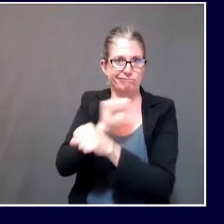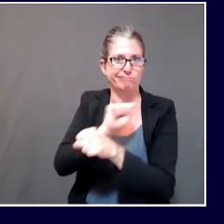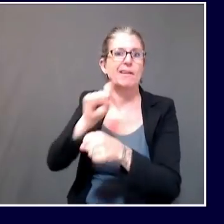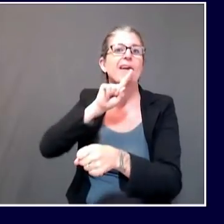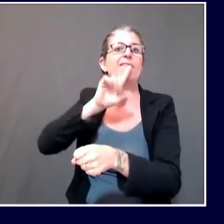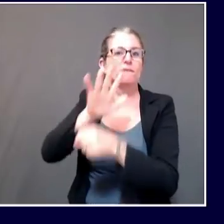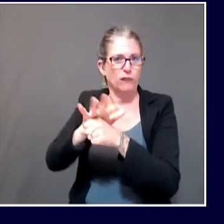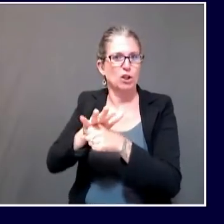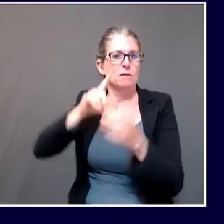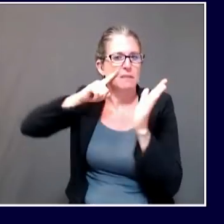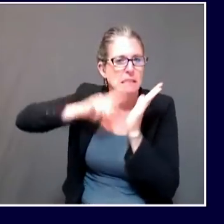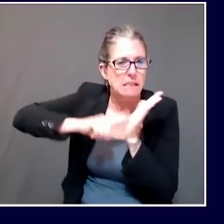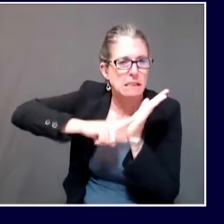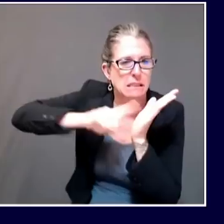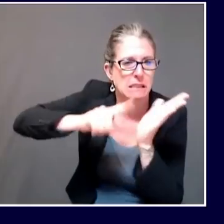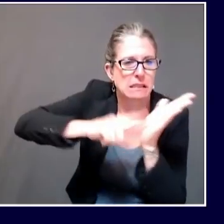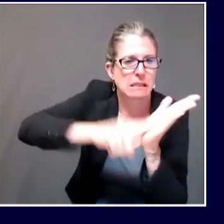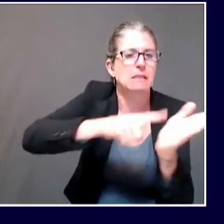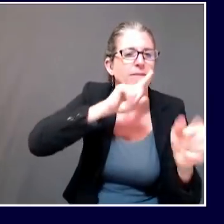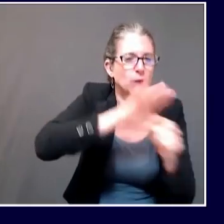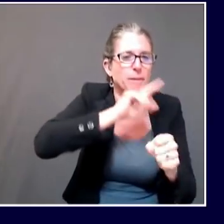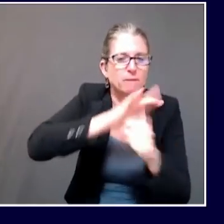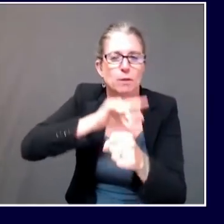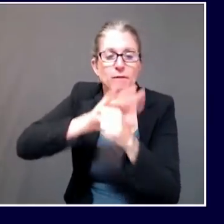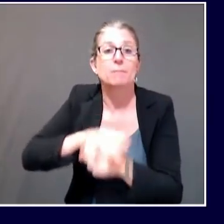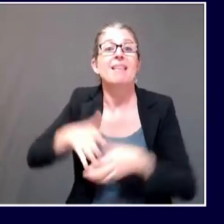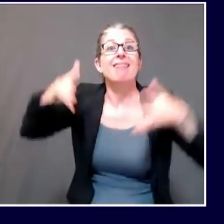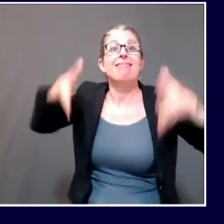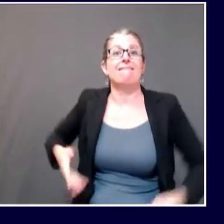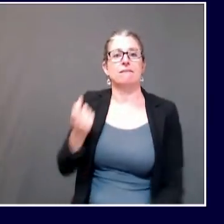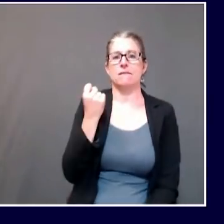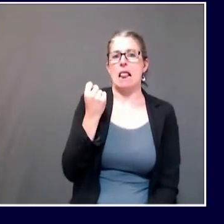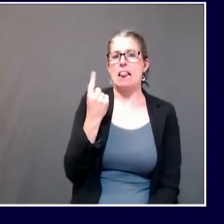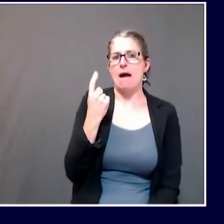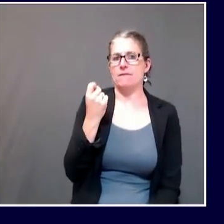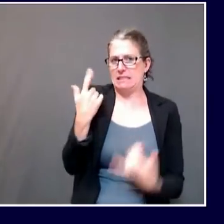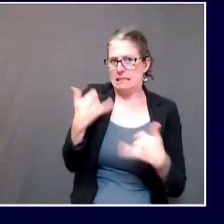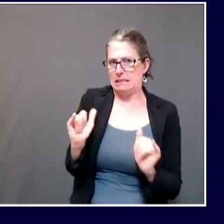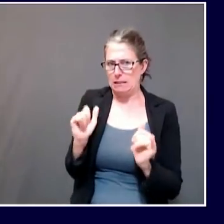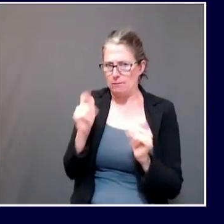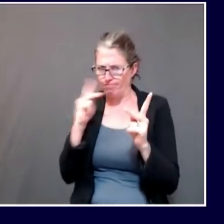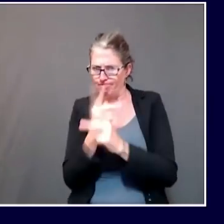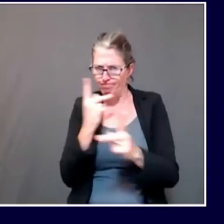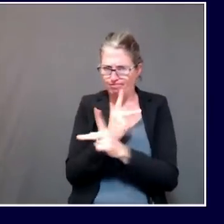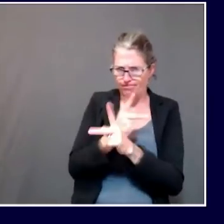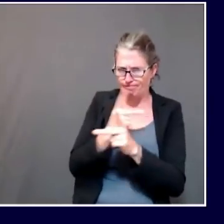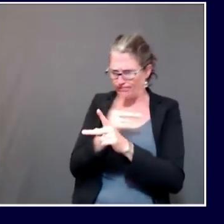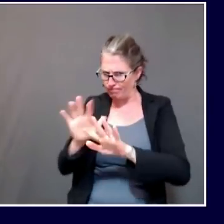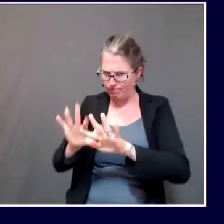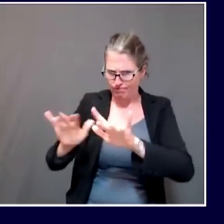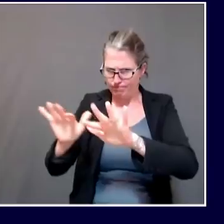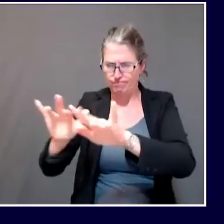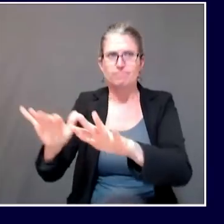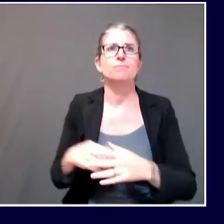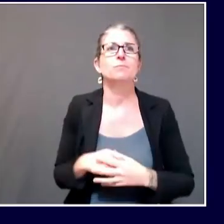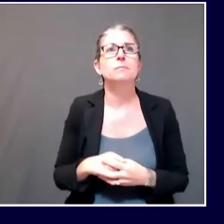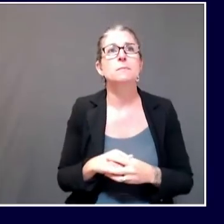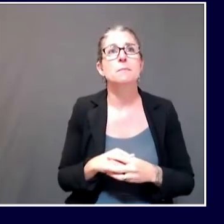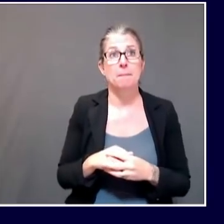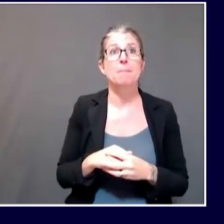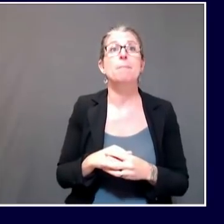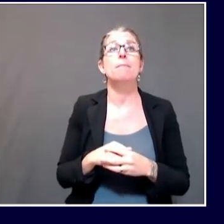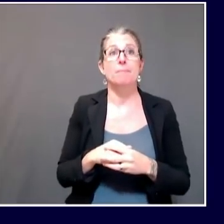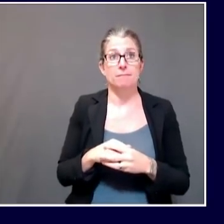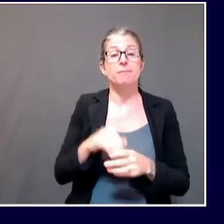I'd like to now provide an update on some other outbreaks that are ongoing within York County. One is at the Calvary